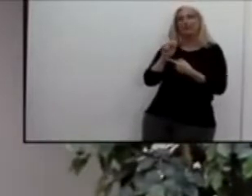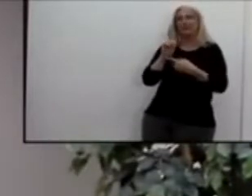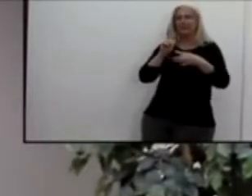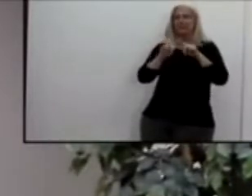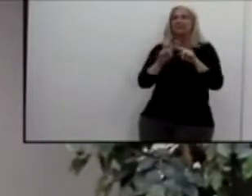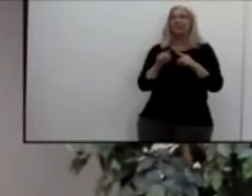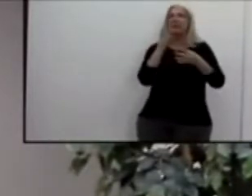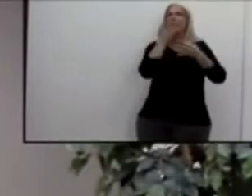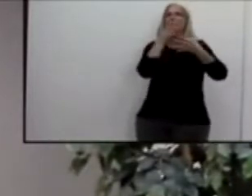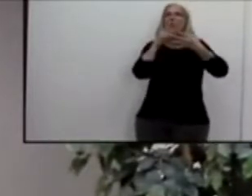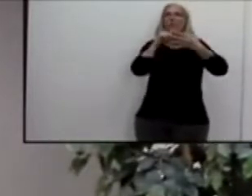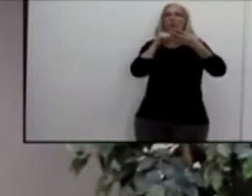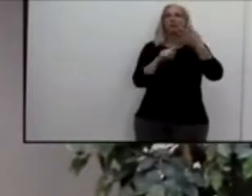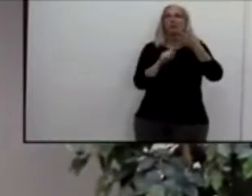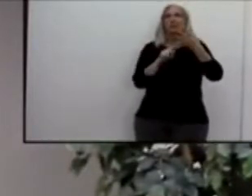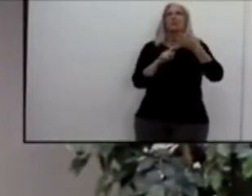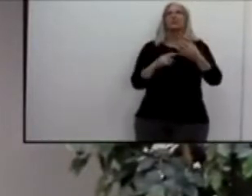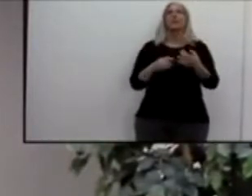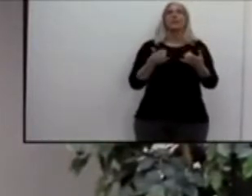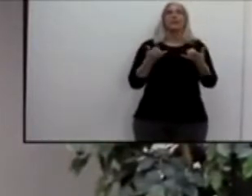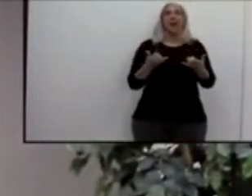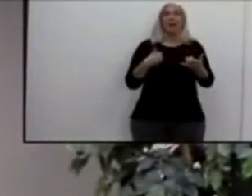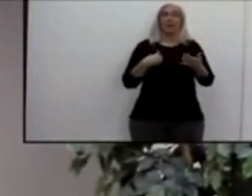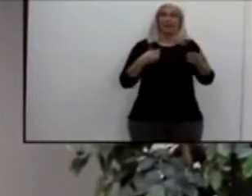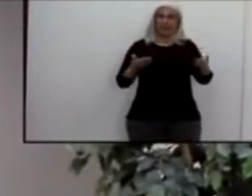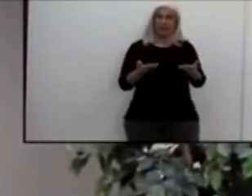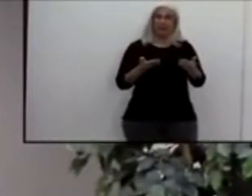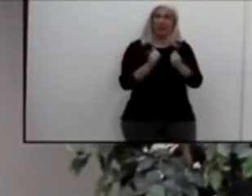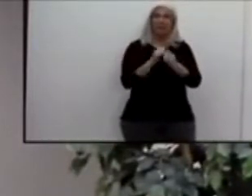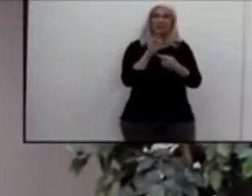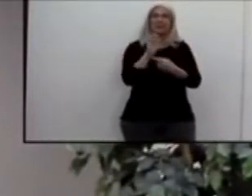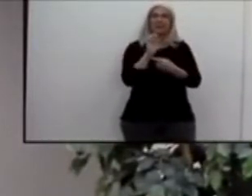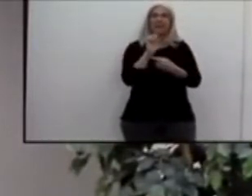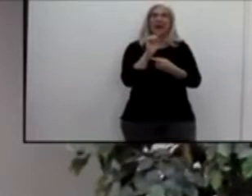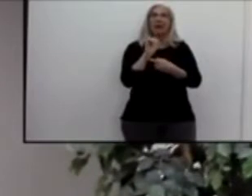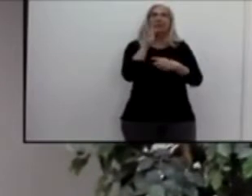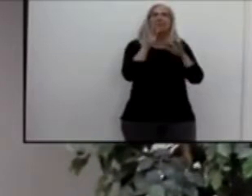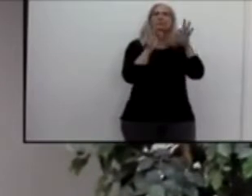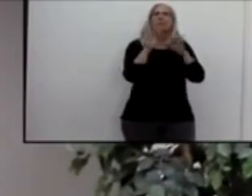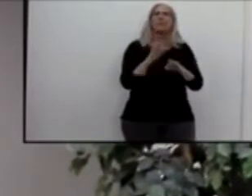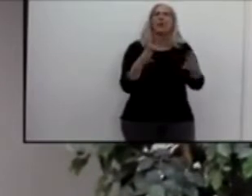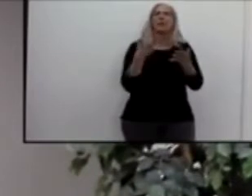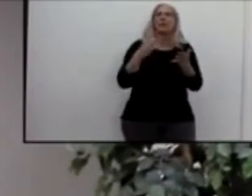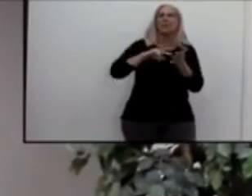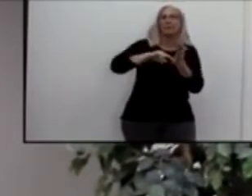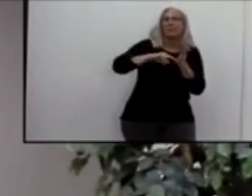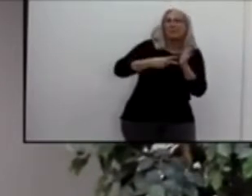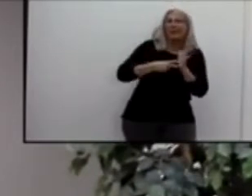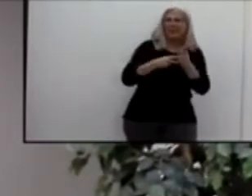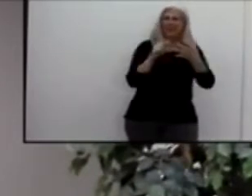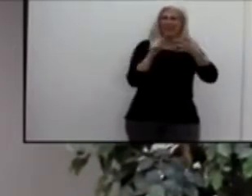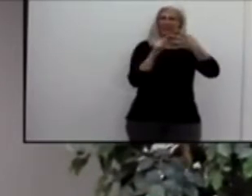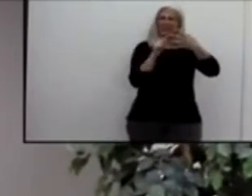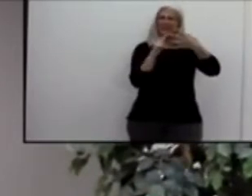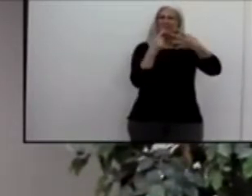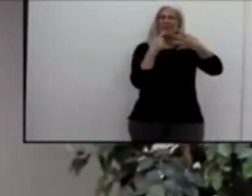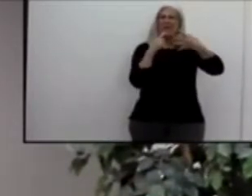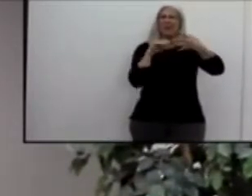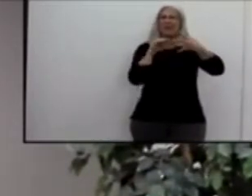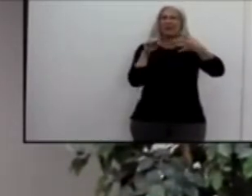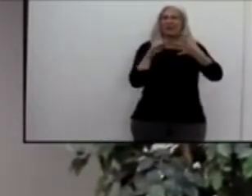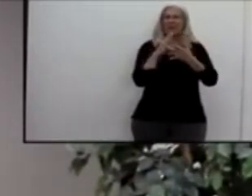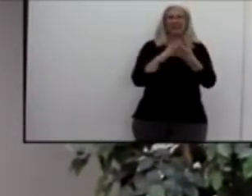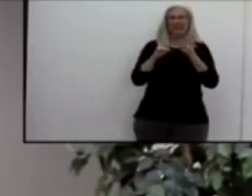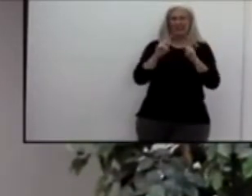Betty to talk about what it means to be in the red tier. A lot of people have some confusion about that and